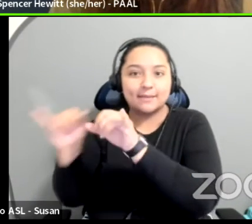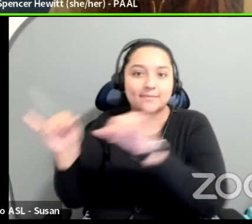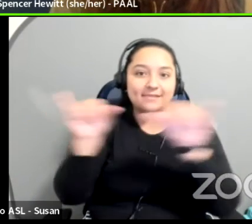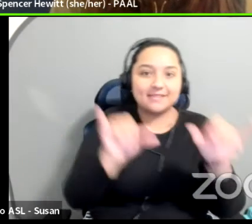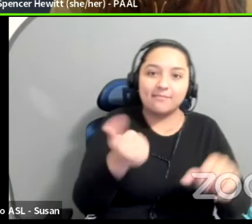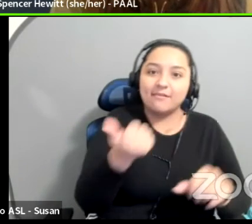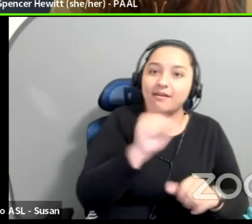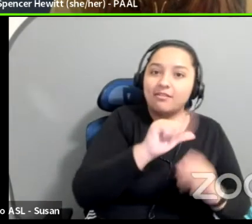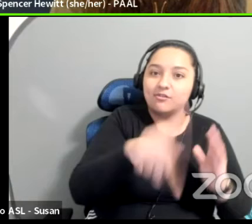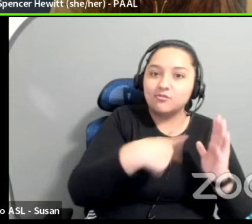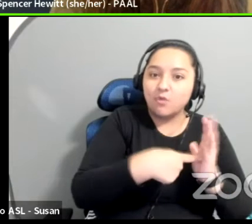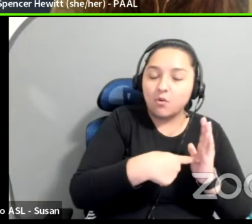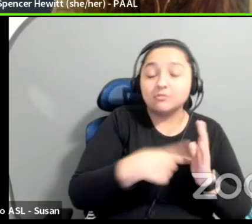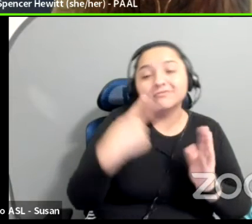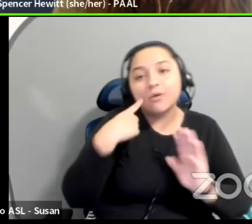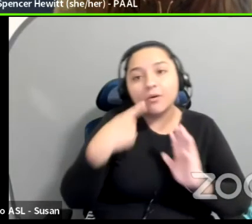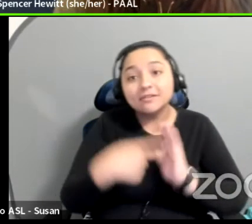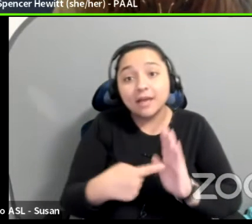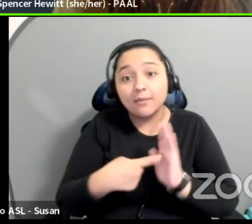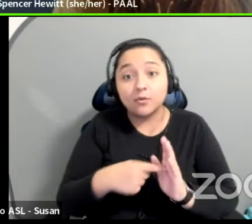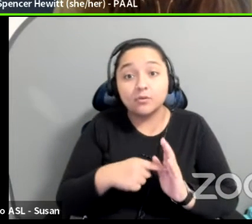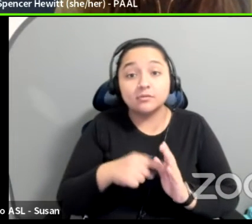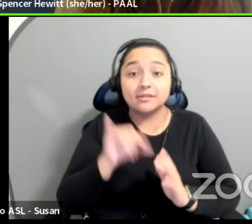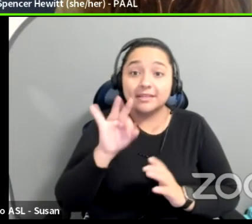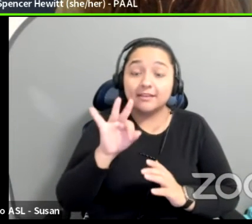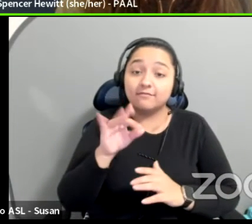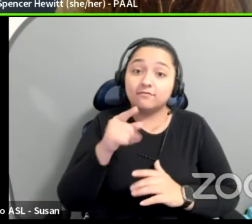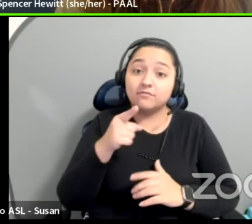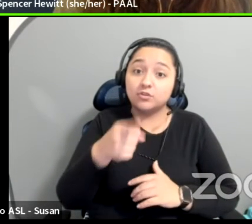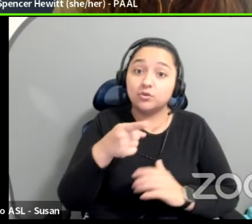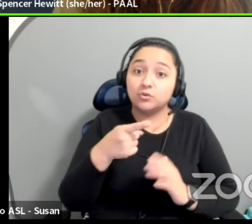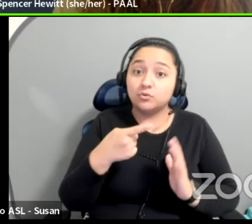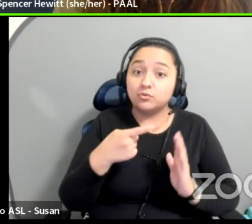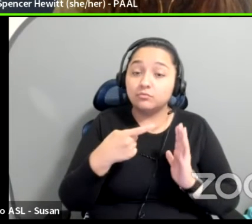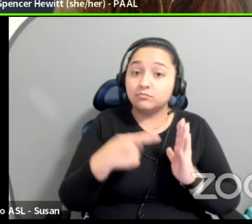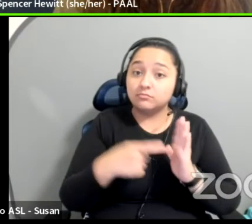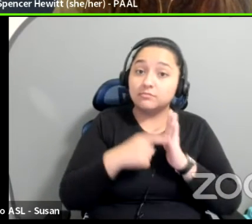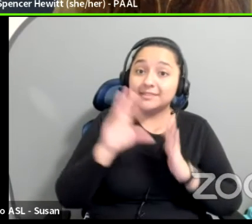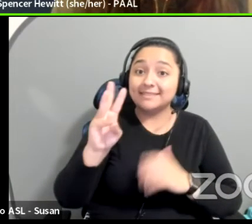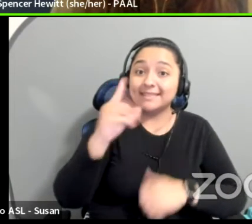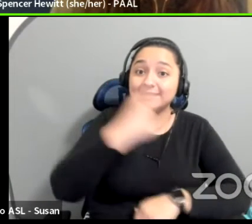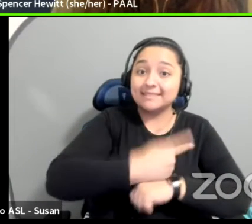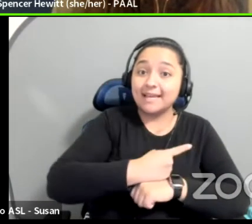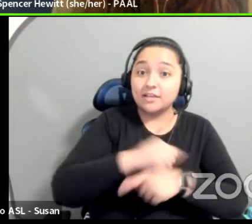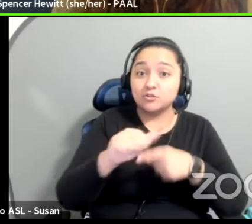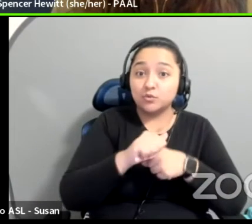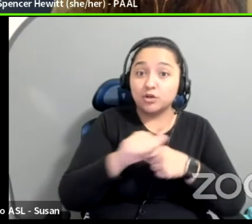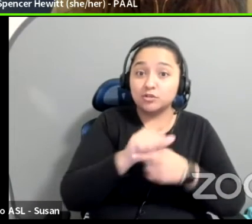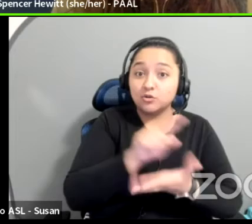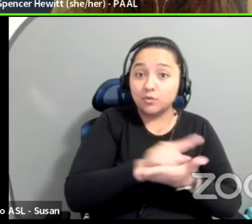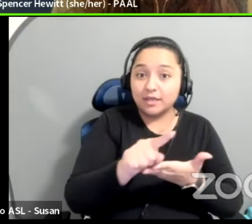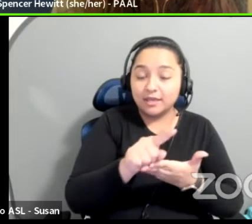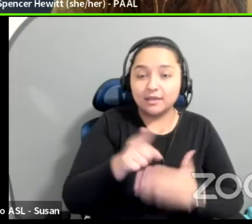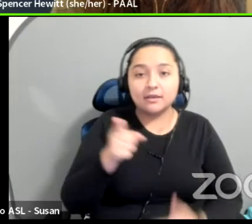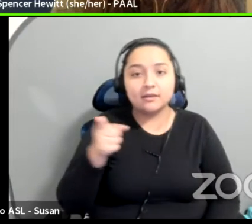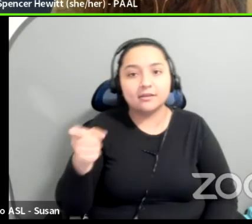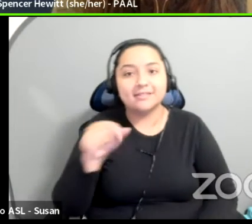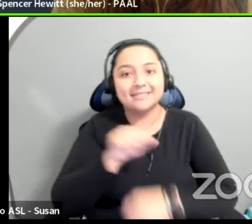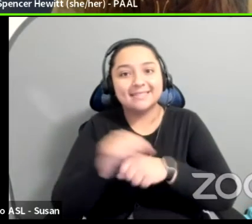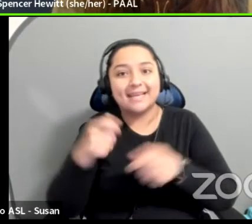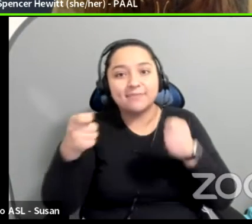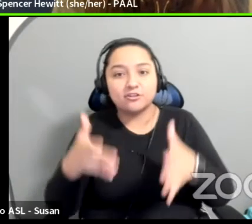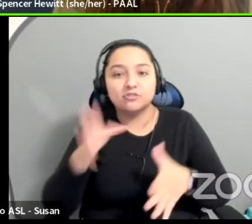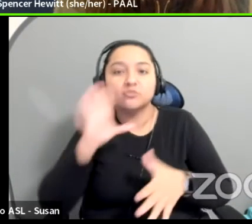you want to insist on a six day rehearsal week, do you know that your stage managers are working seven? So that's why we're advocating in this way is because creating